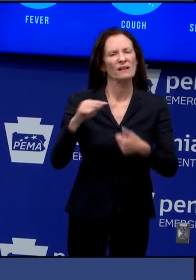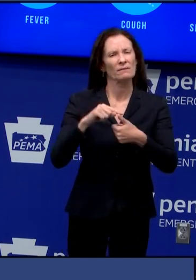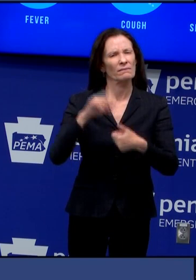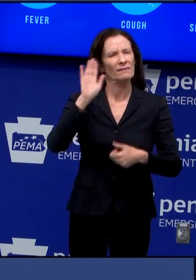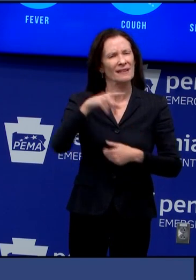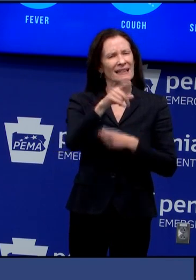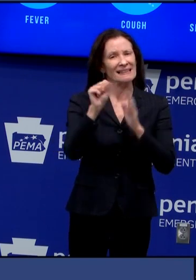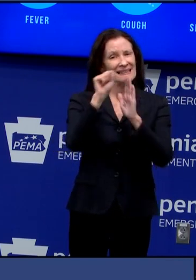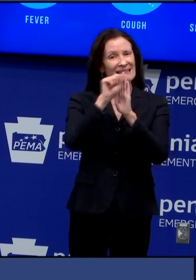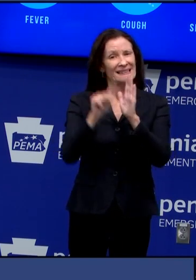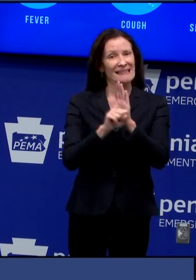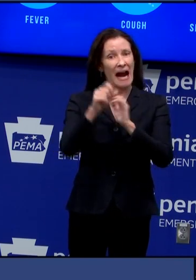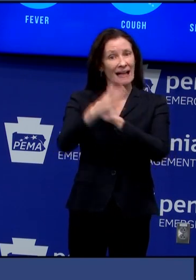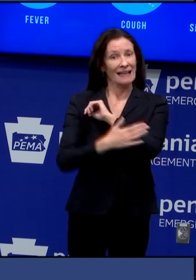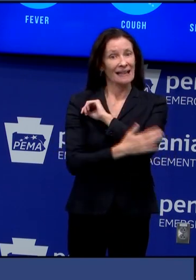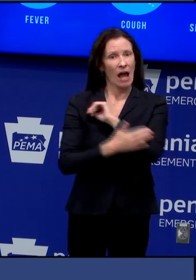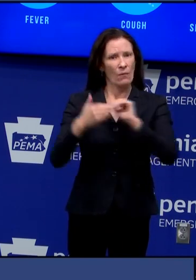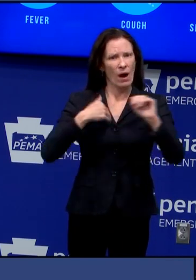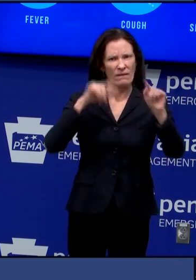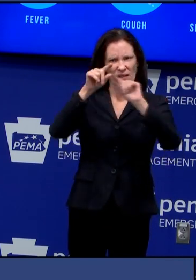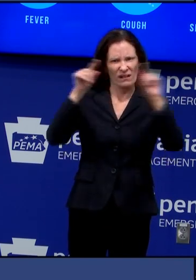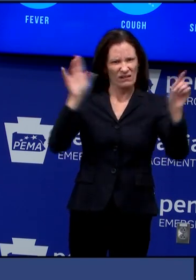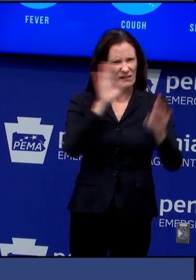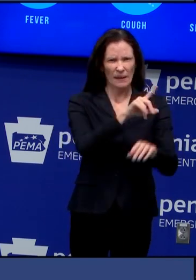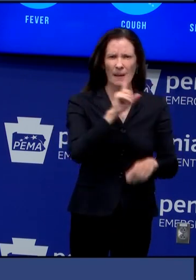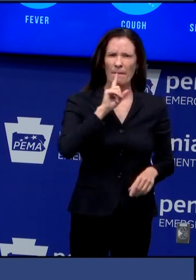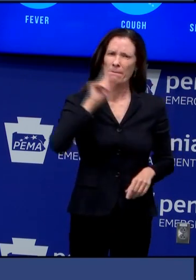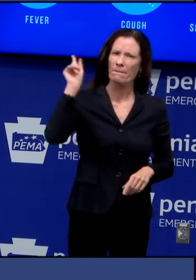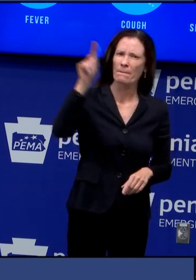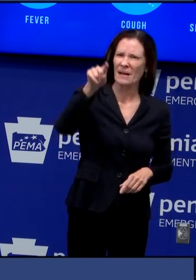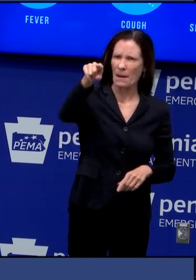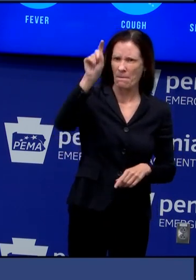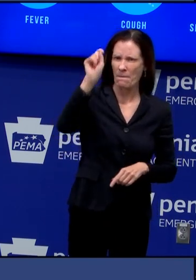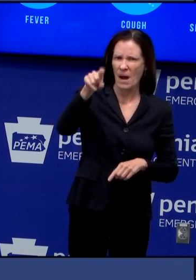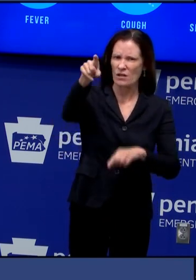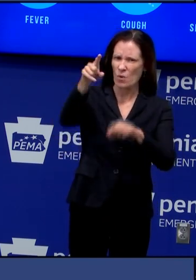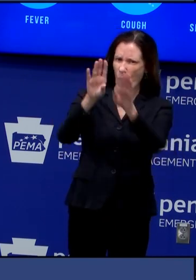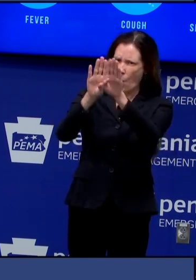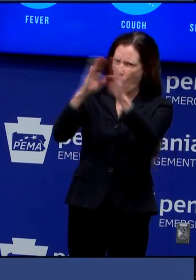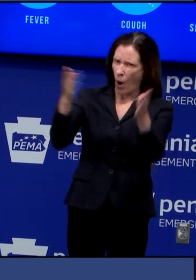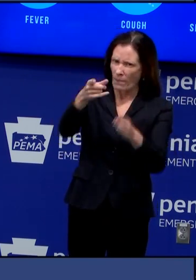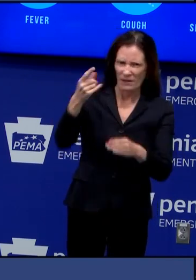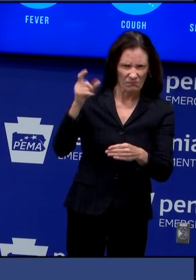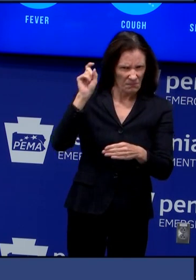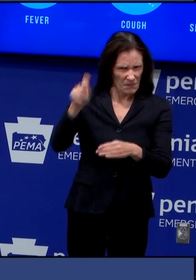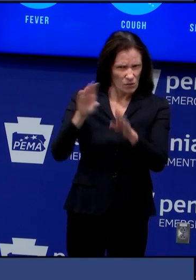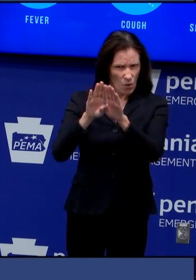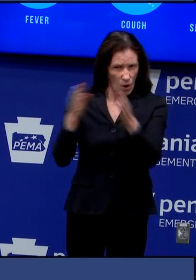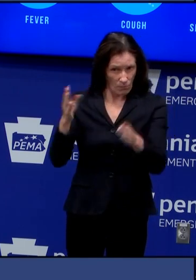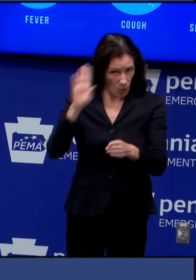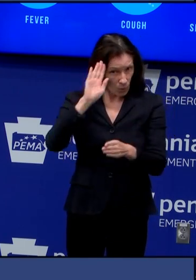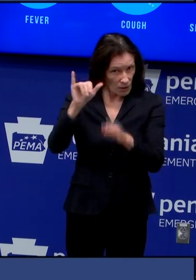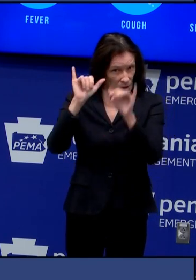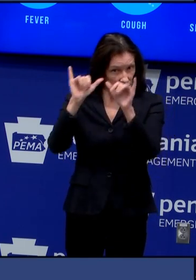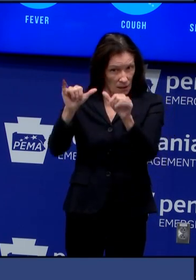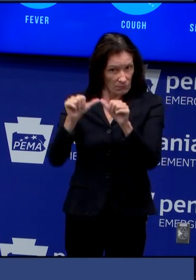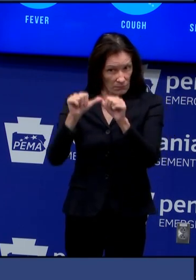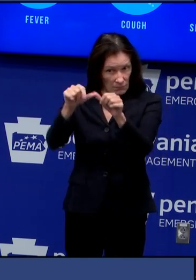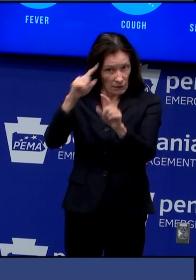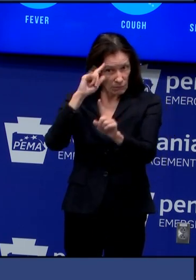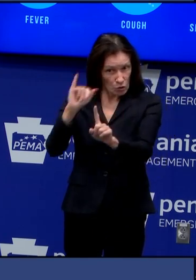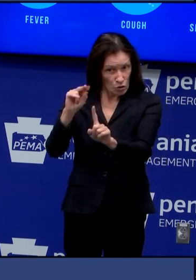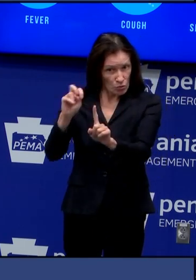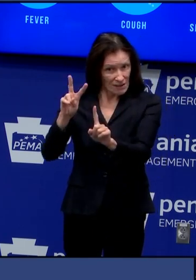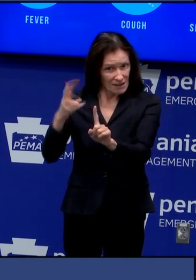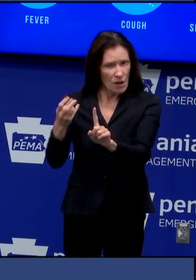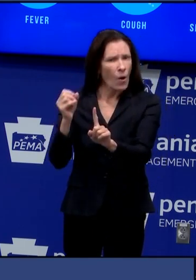have to compel venues that previously committed to hosting in-person voting for the primary to do so june 2nd if the